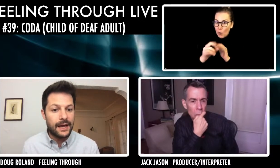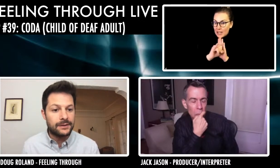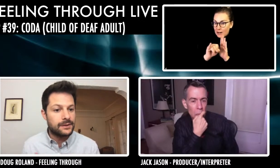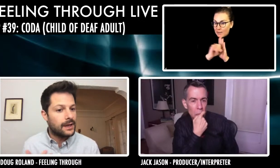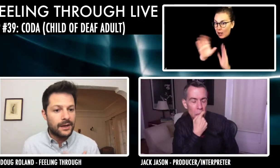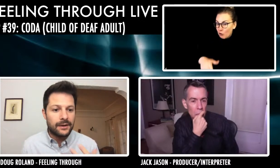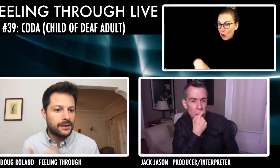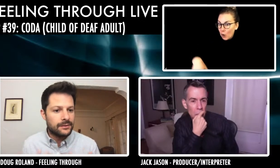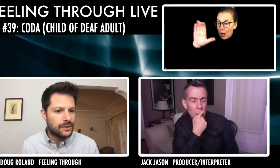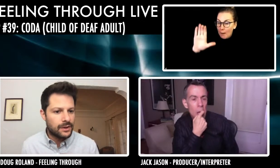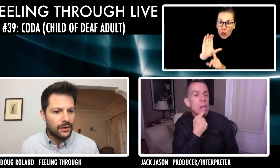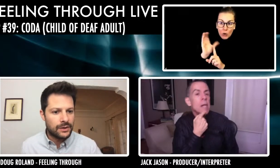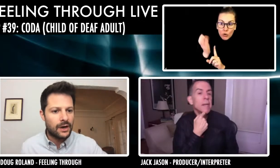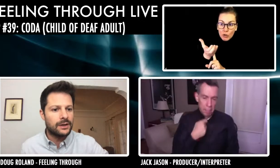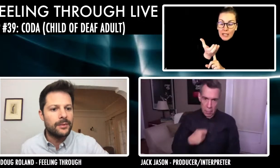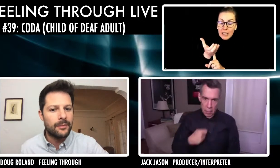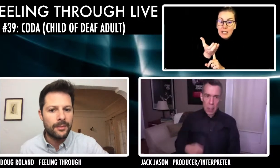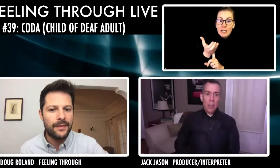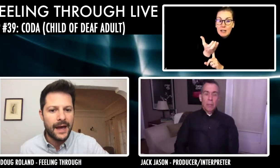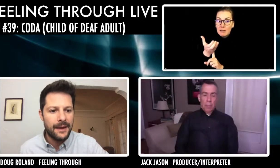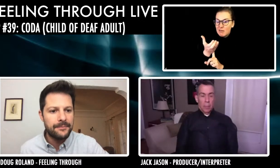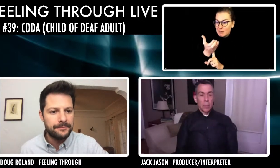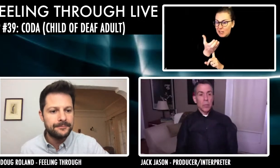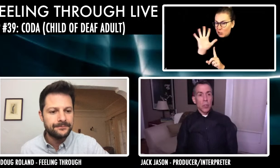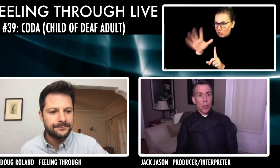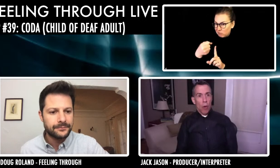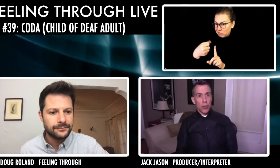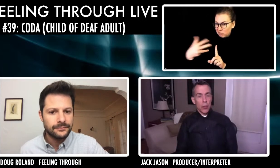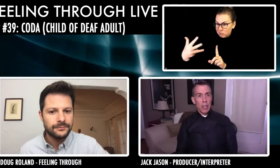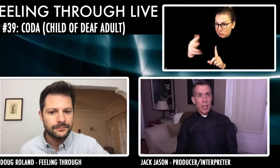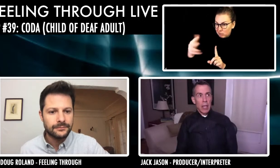and, and, and, and, you know, talk a little bit more about that?